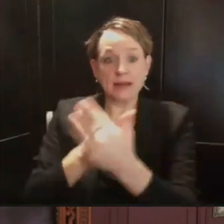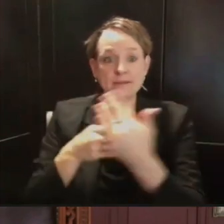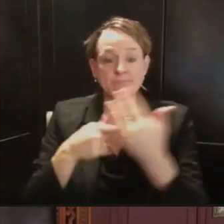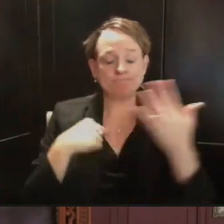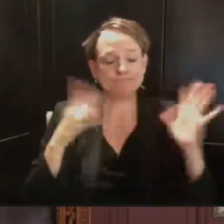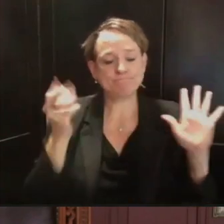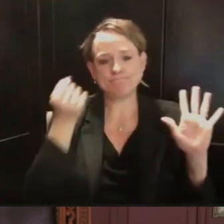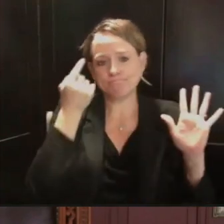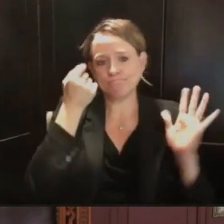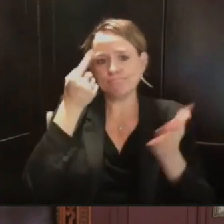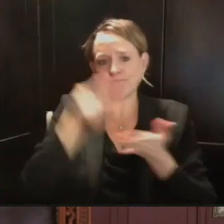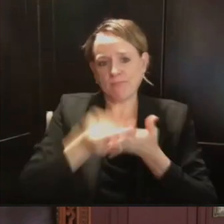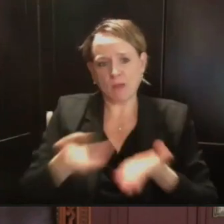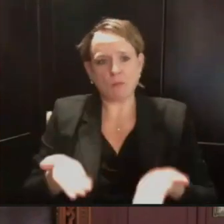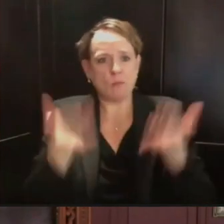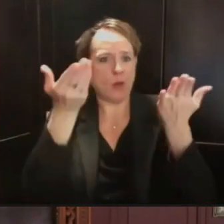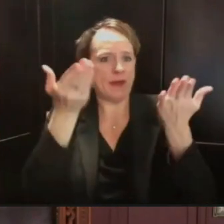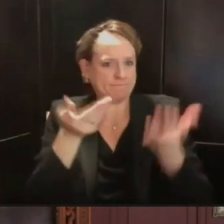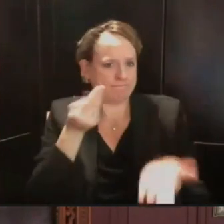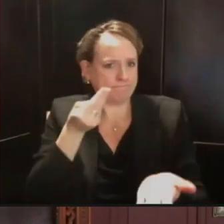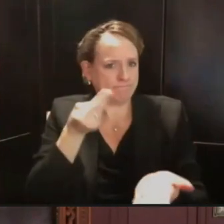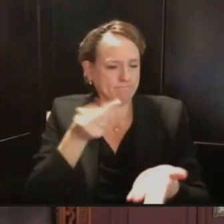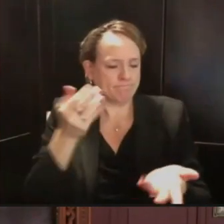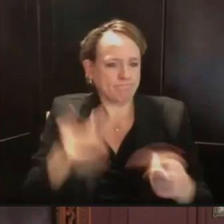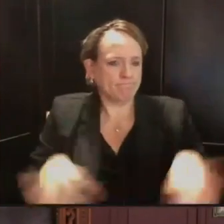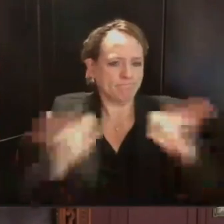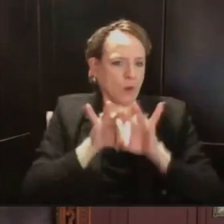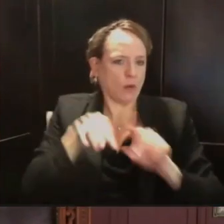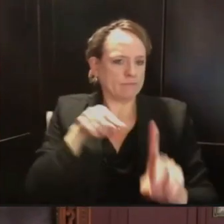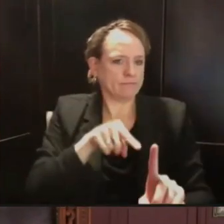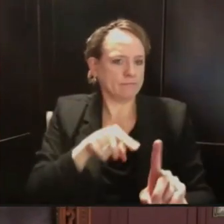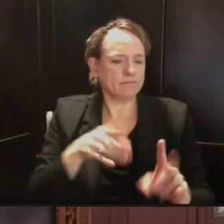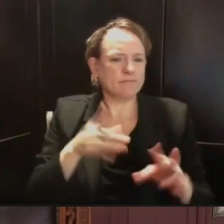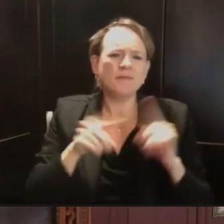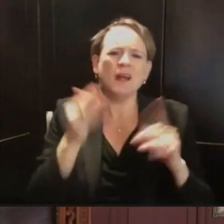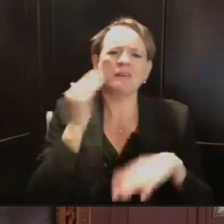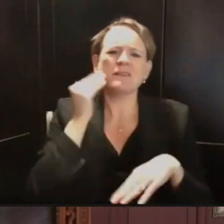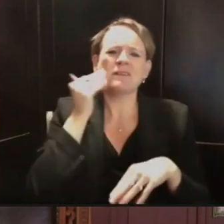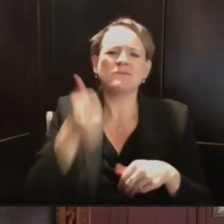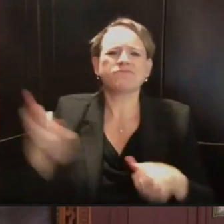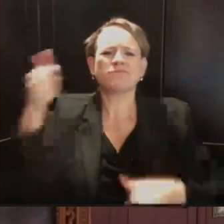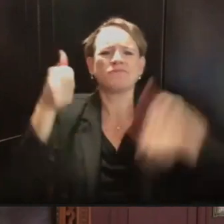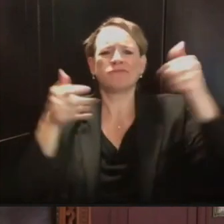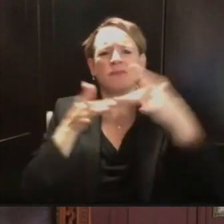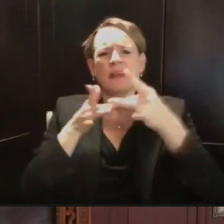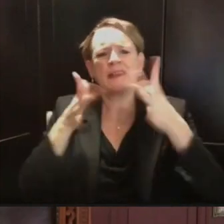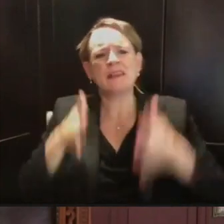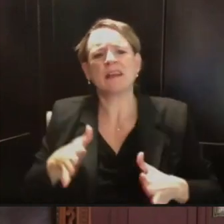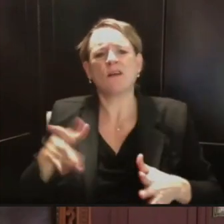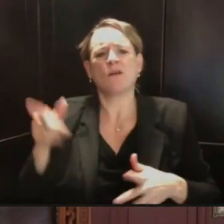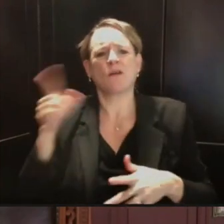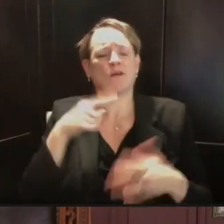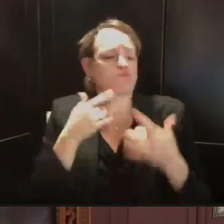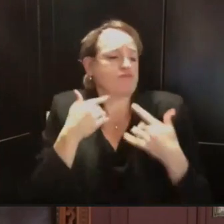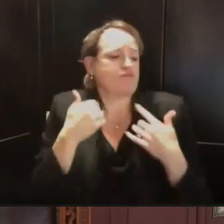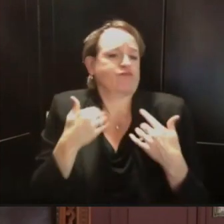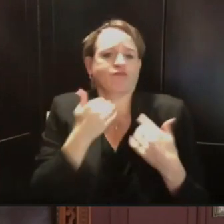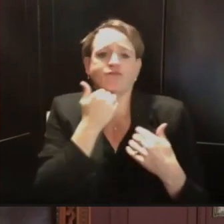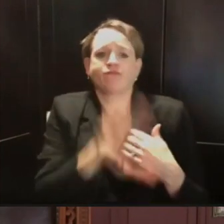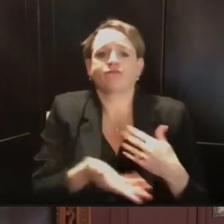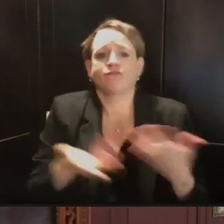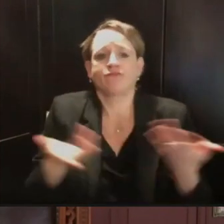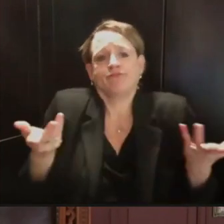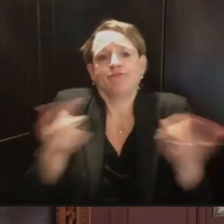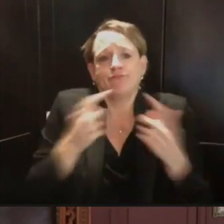day, when our leaders in the state don't want to cooperate on this issue, it makes it difficult